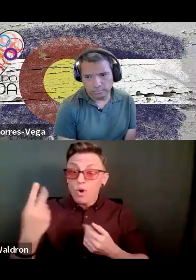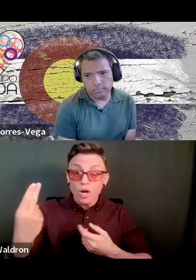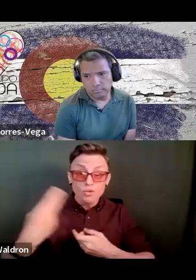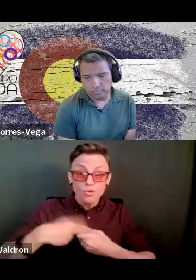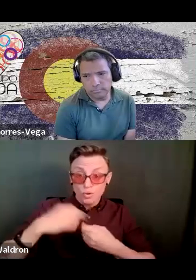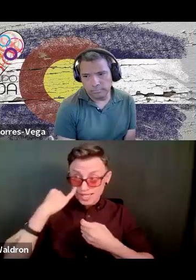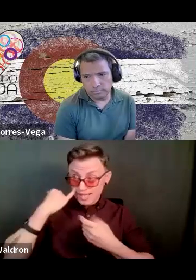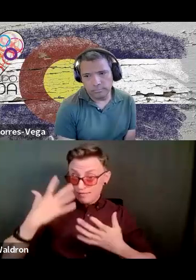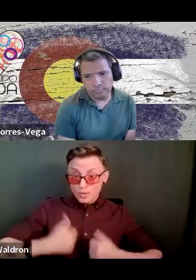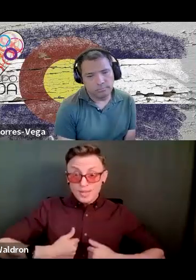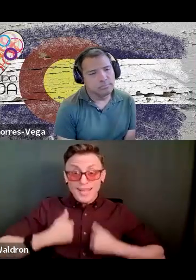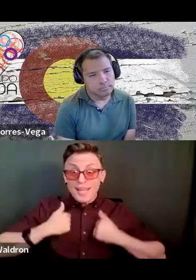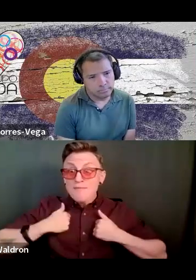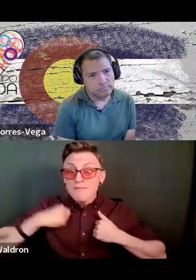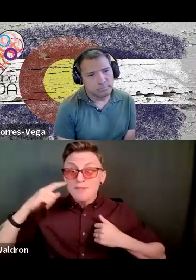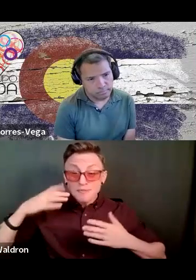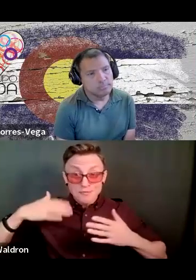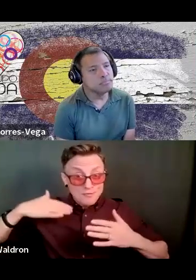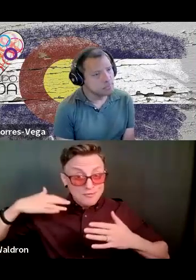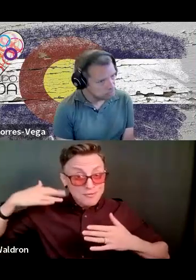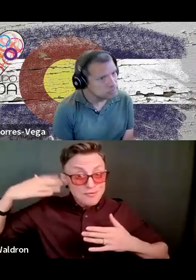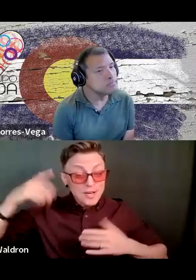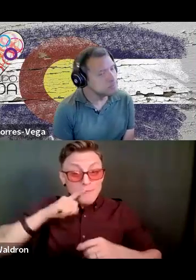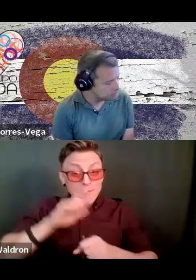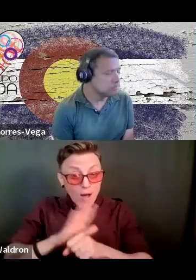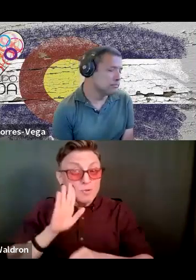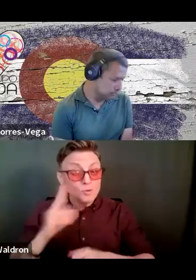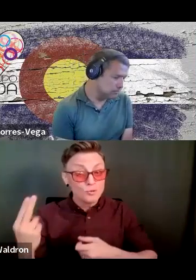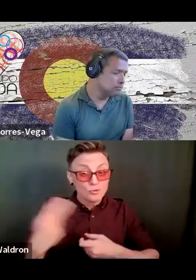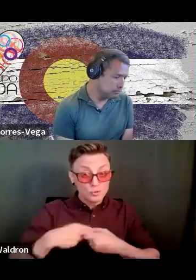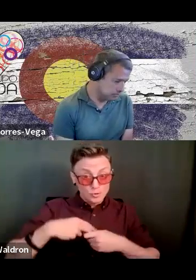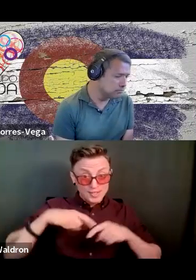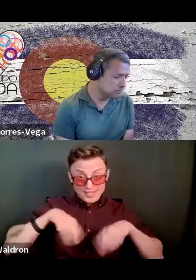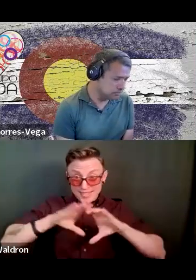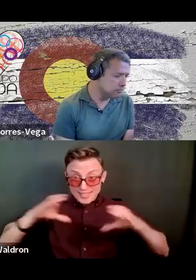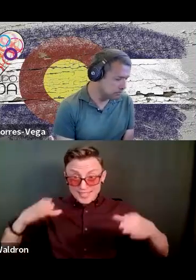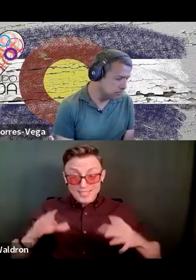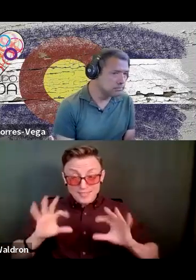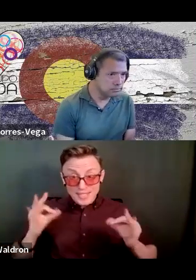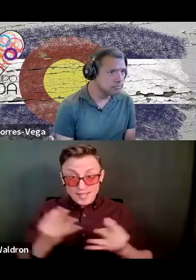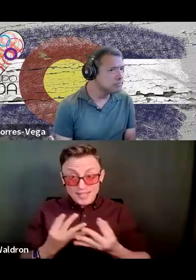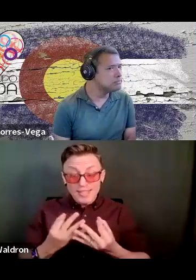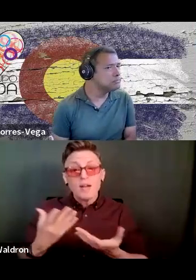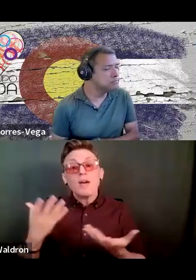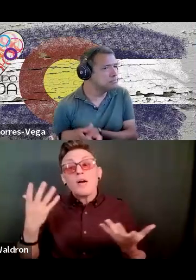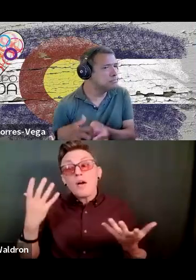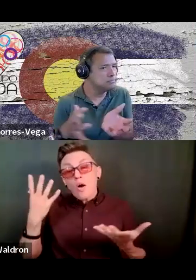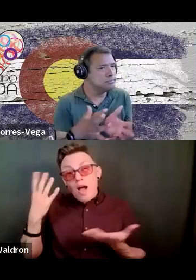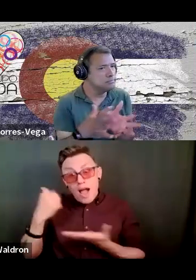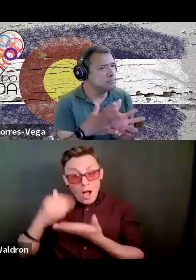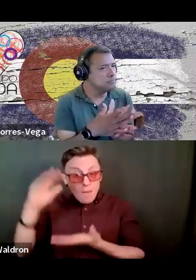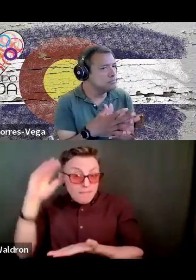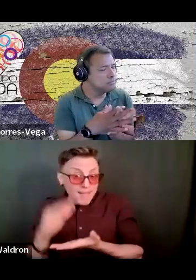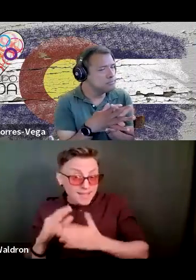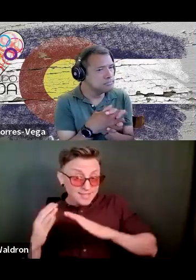long enough, guess what? You will get there. I promise you that. And what's going to make it less, less isolating when you get old is the